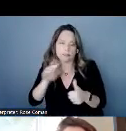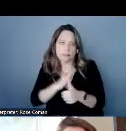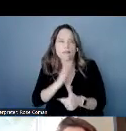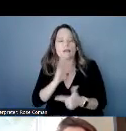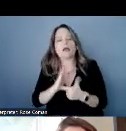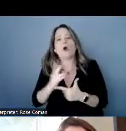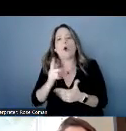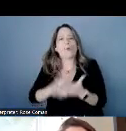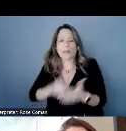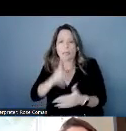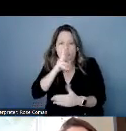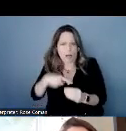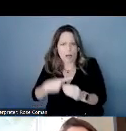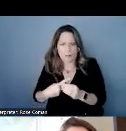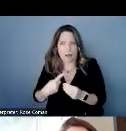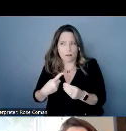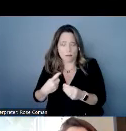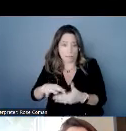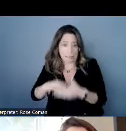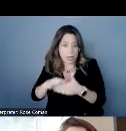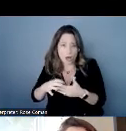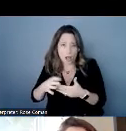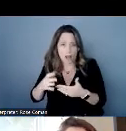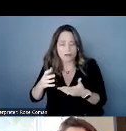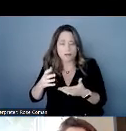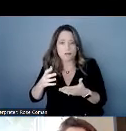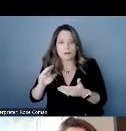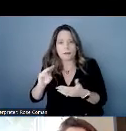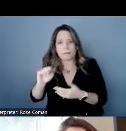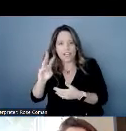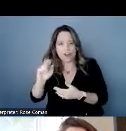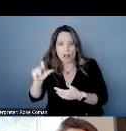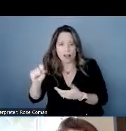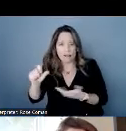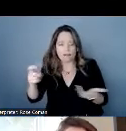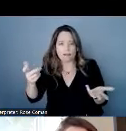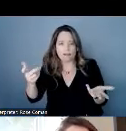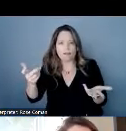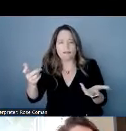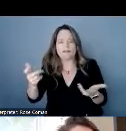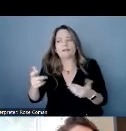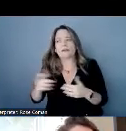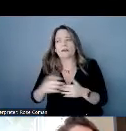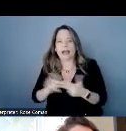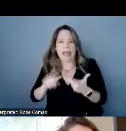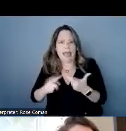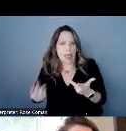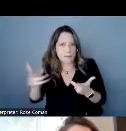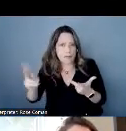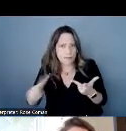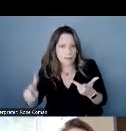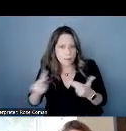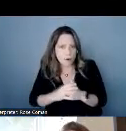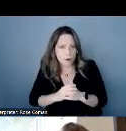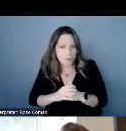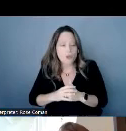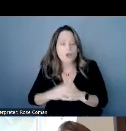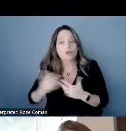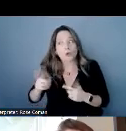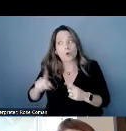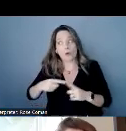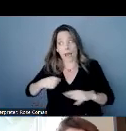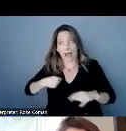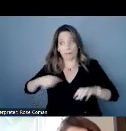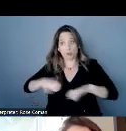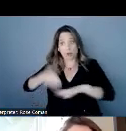of individuals i always um advocate for when i'm doing presentations to consumers for innocaption because